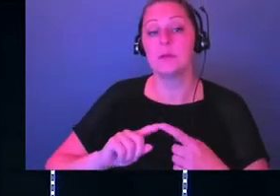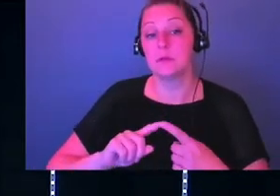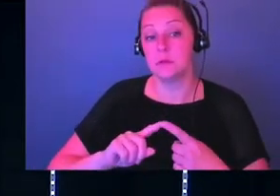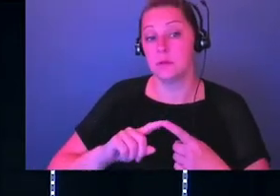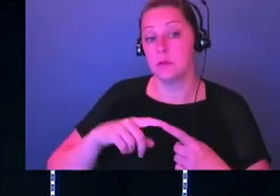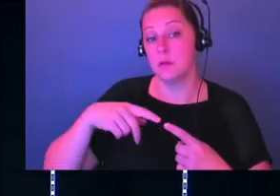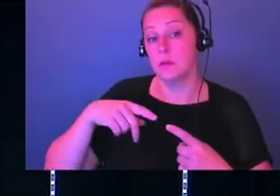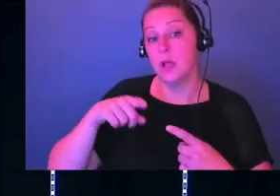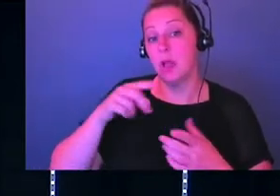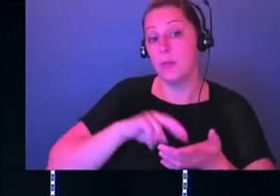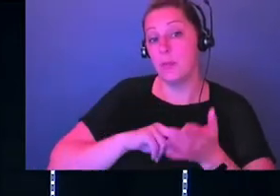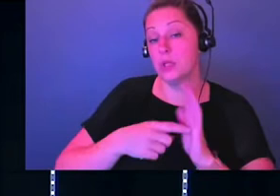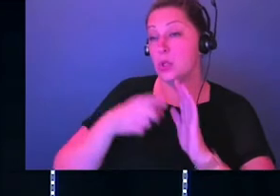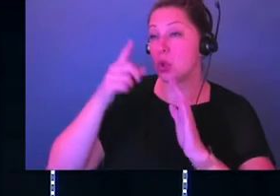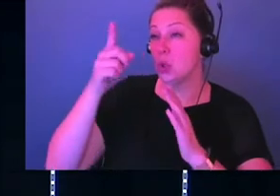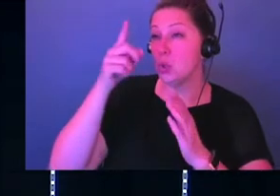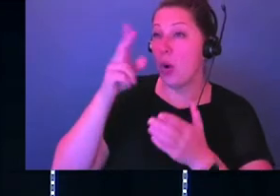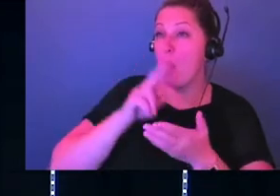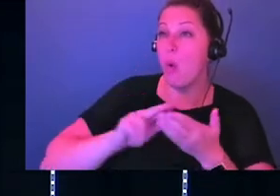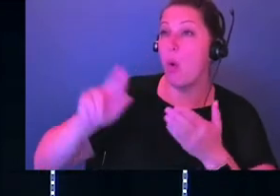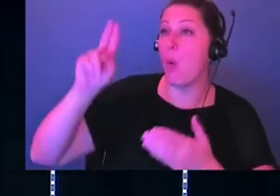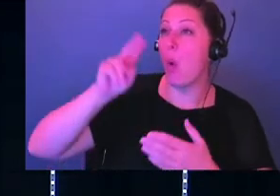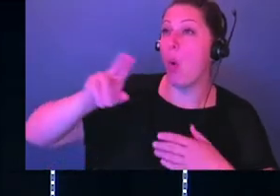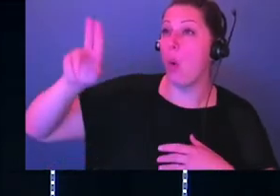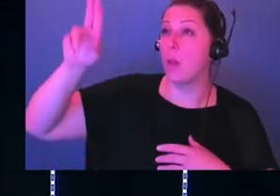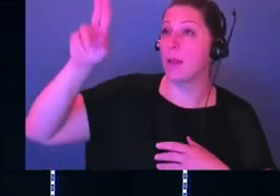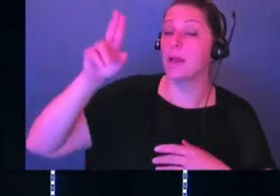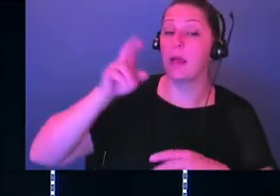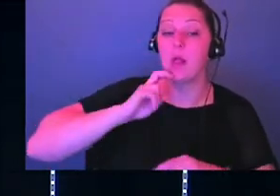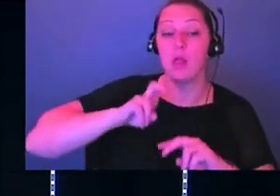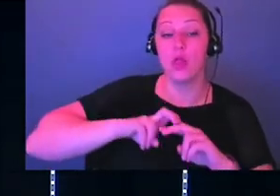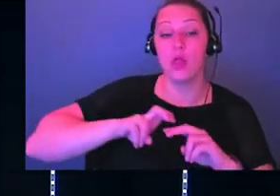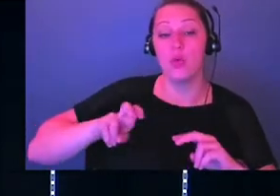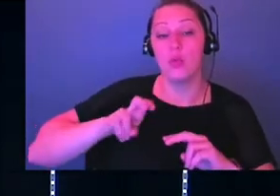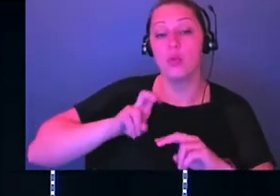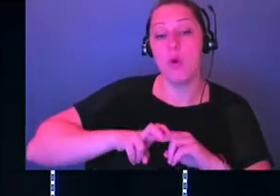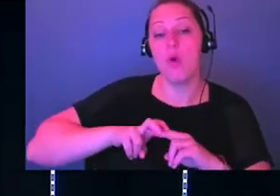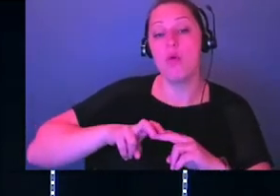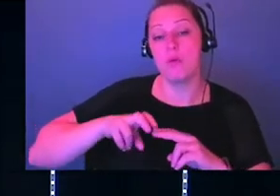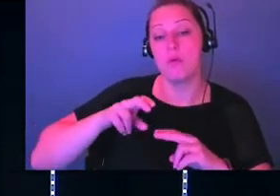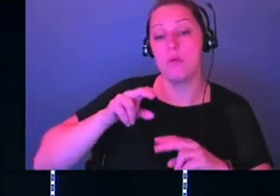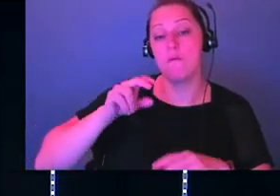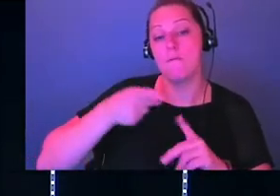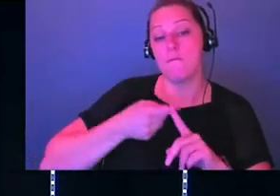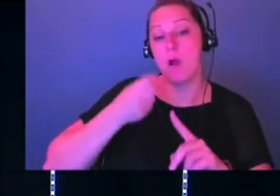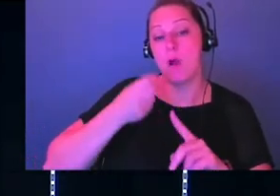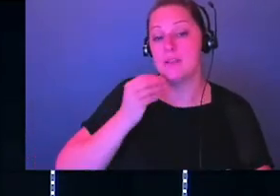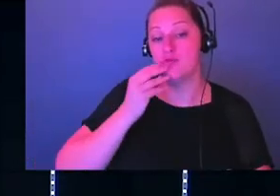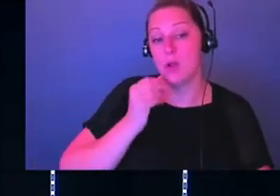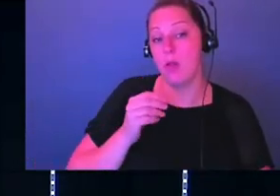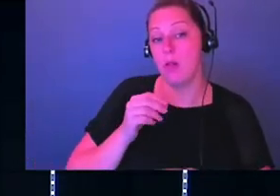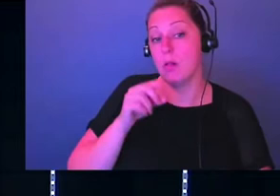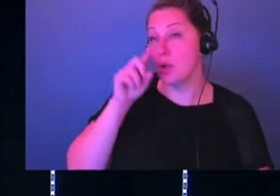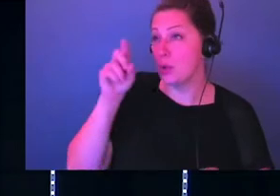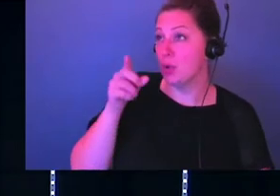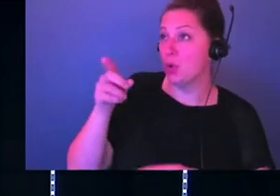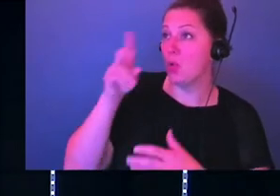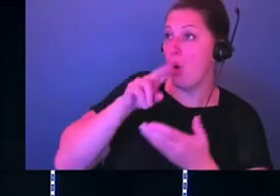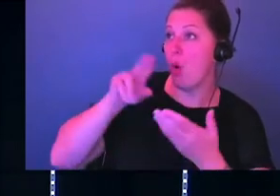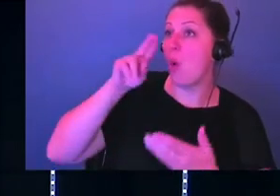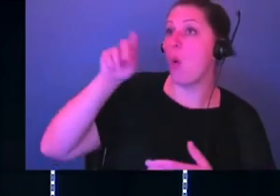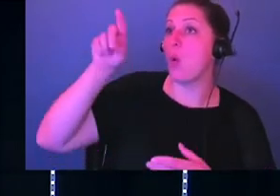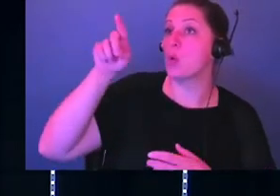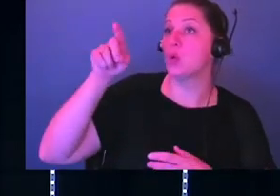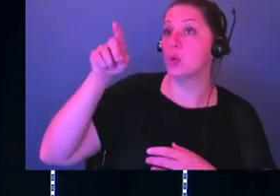enthroned on the praises of Israel, okay? Real short and sweet. Yet, God, you are holy, and you are enthroned